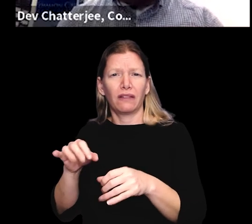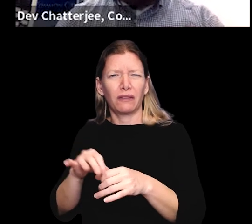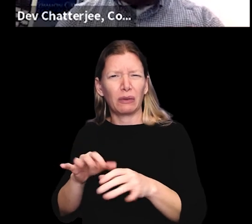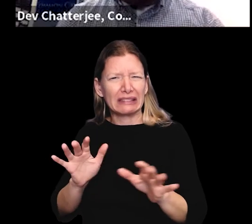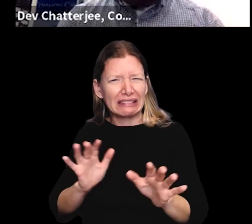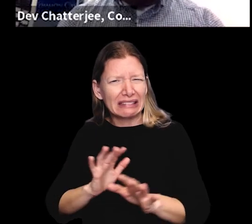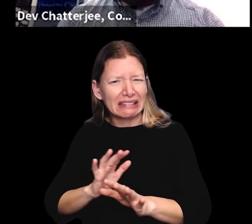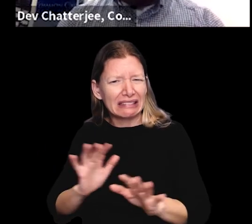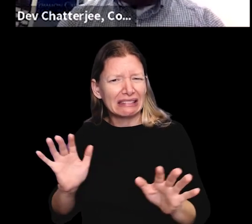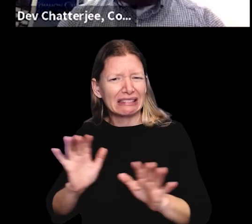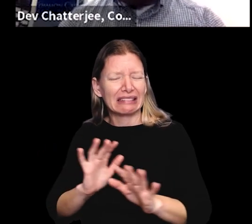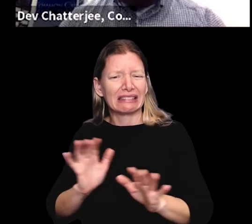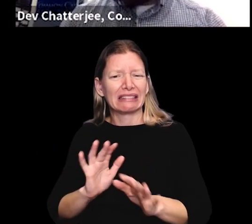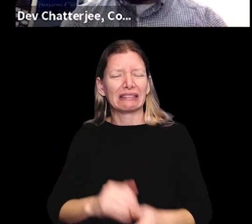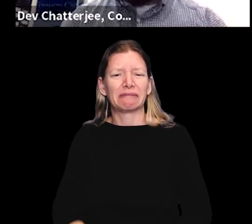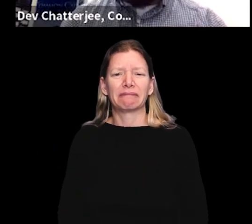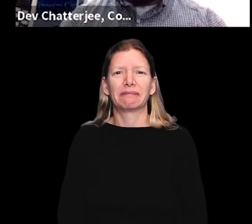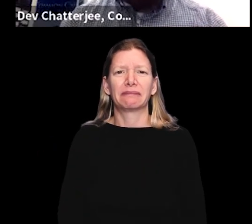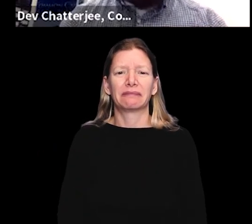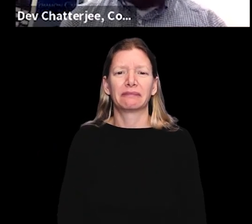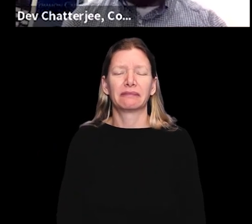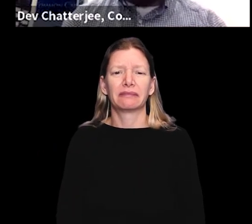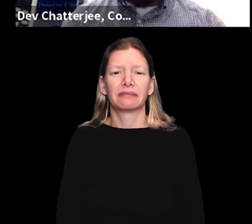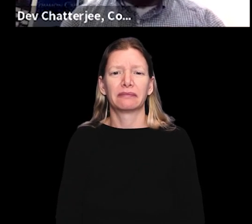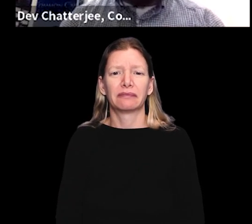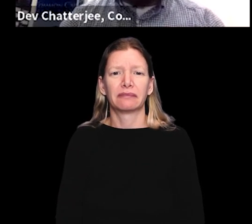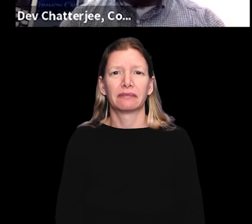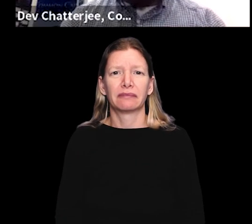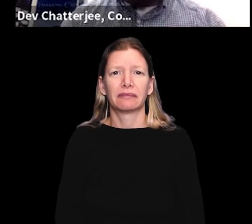determine your your voter registration status.